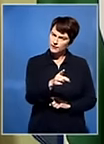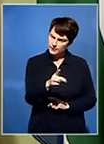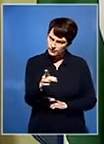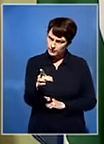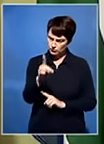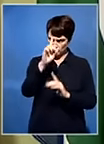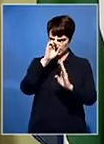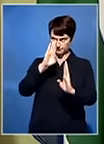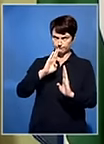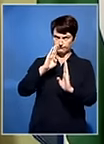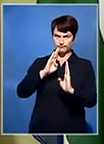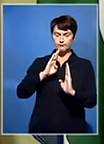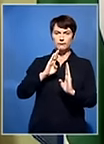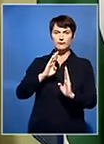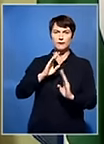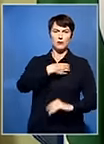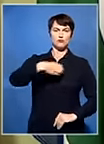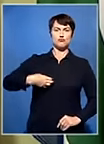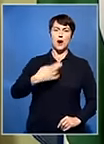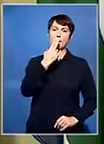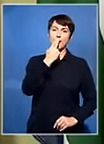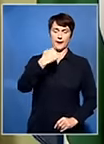us and to President Mugabe,